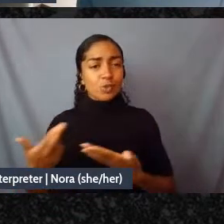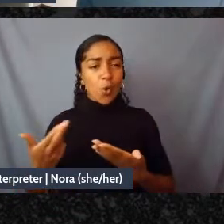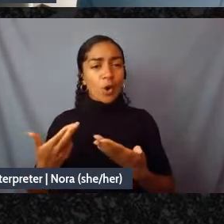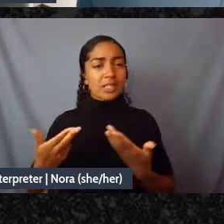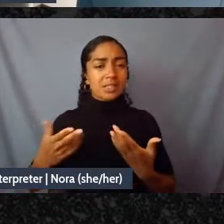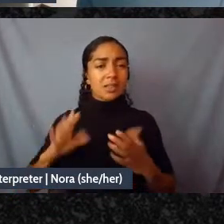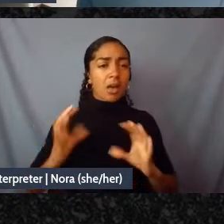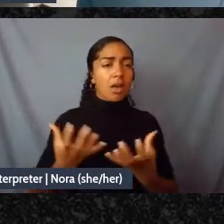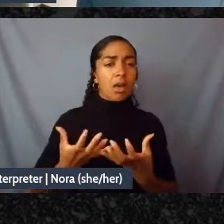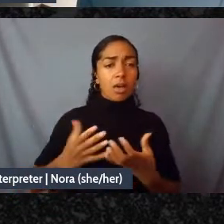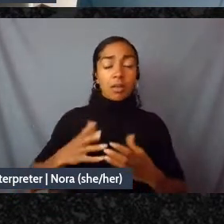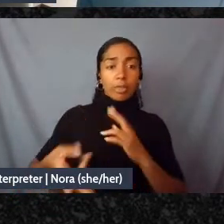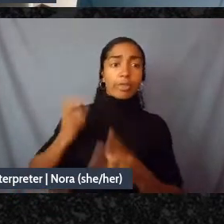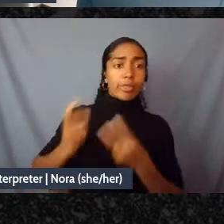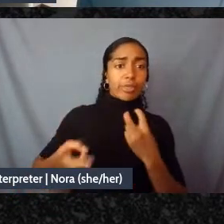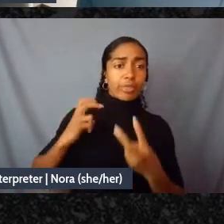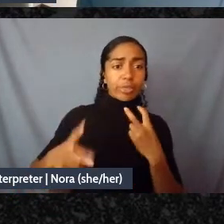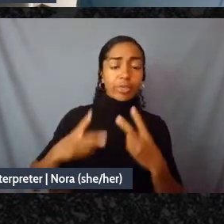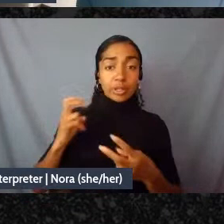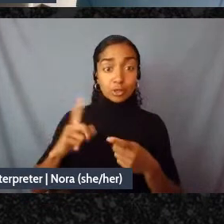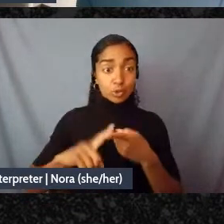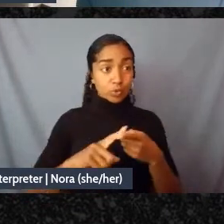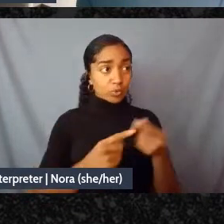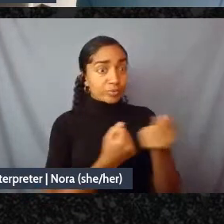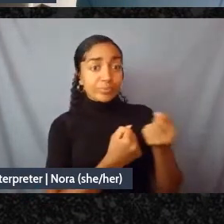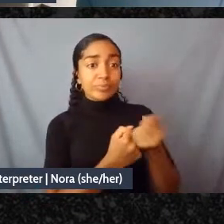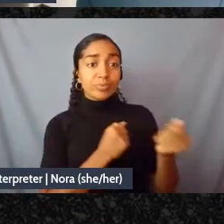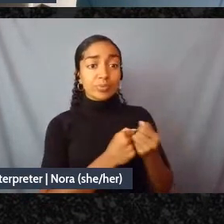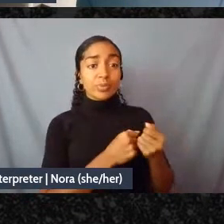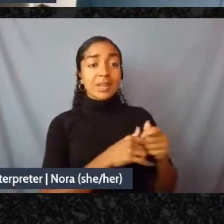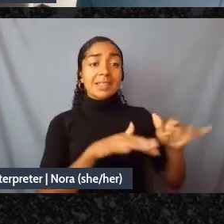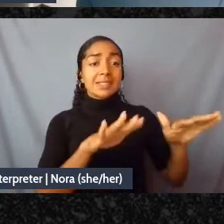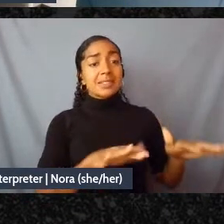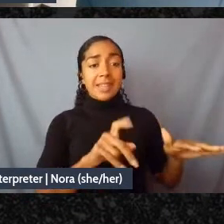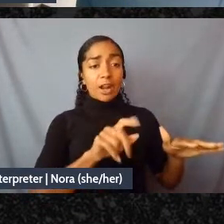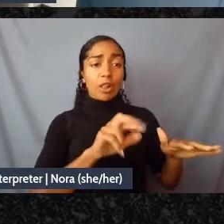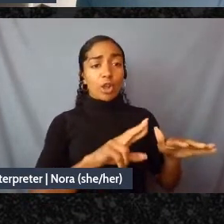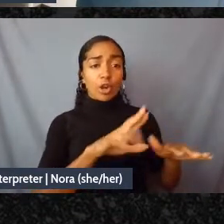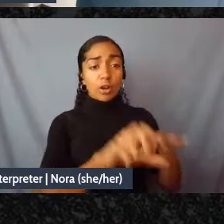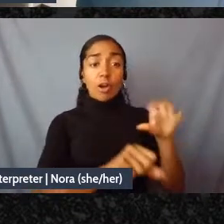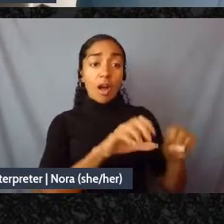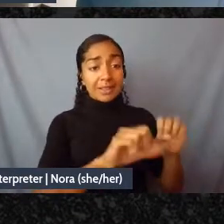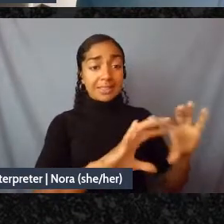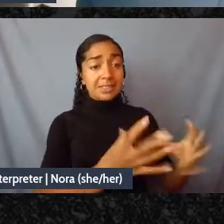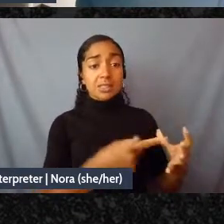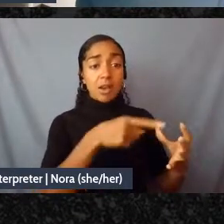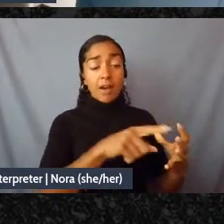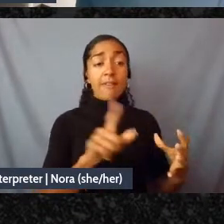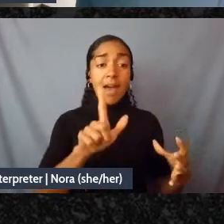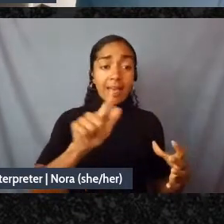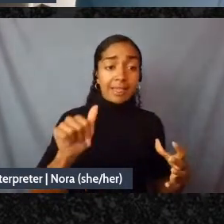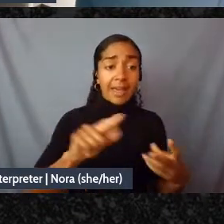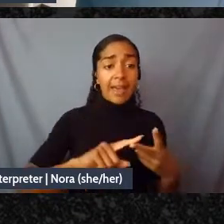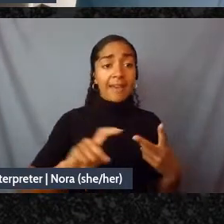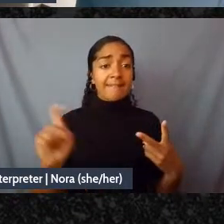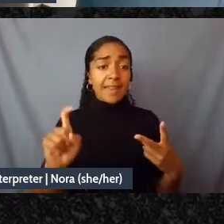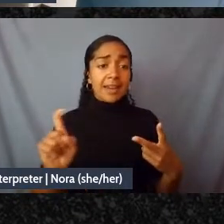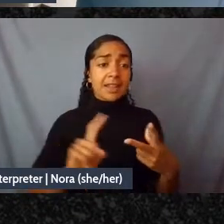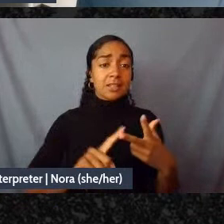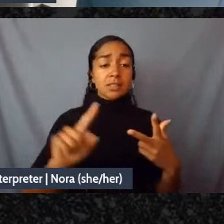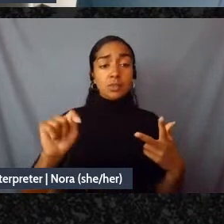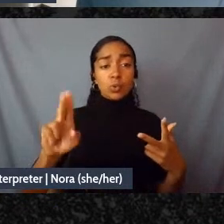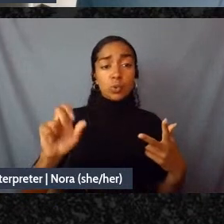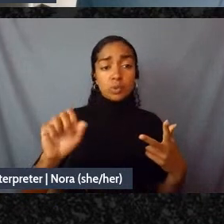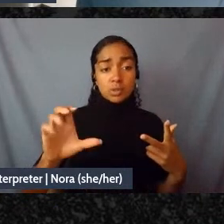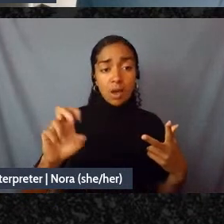exported to maintain settler colonies of LA Phoenix Tucson Las Vegas and so